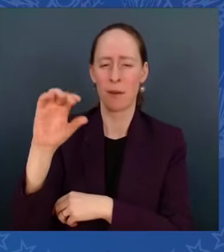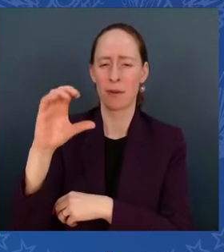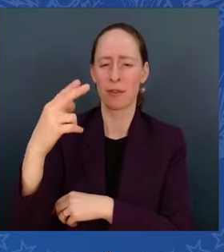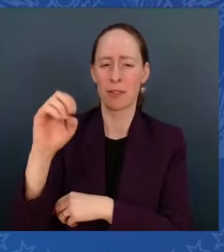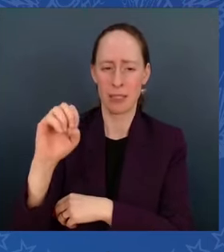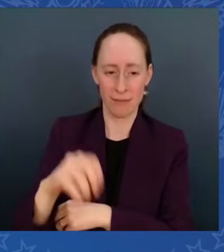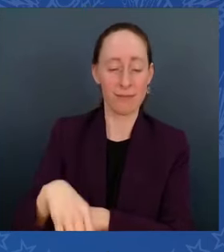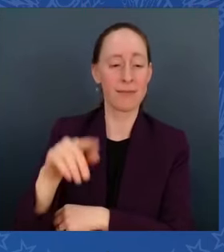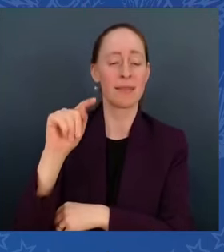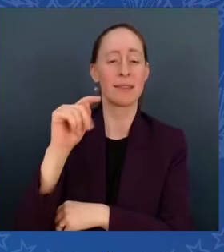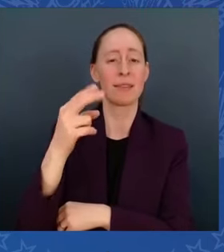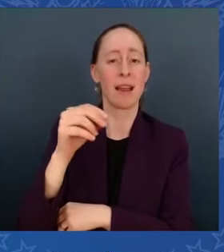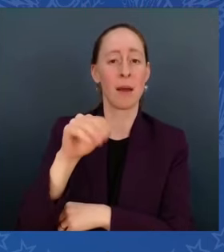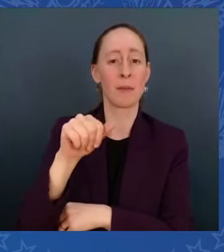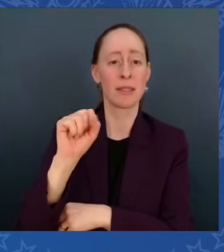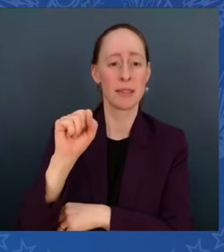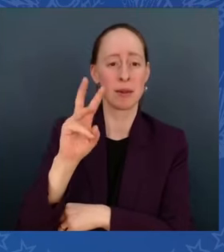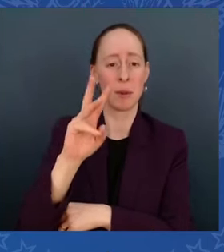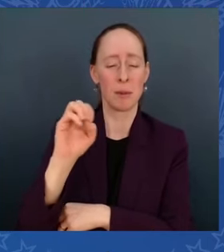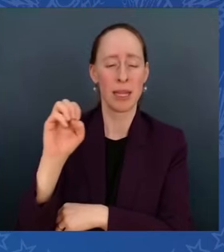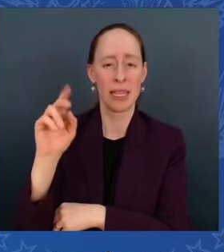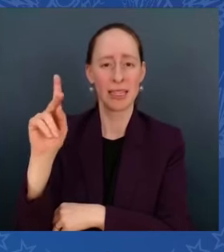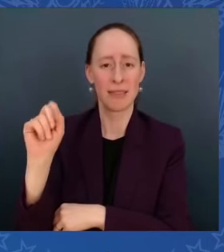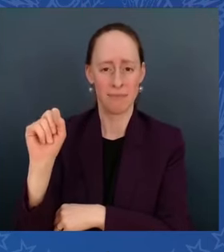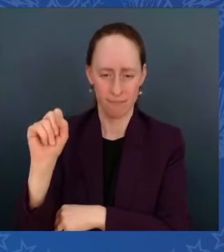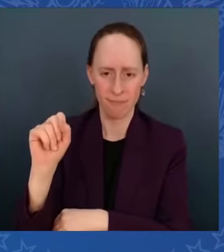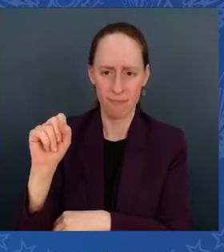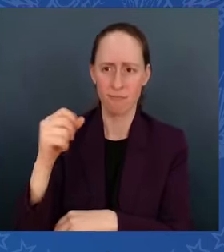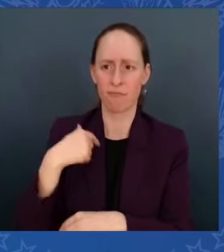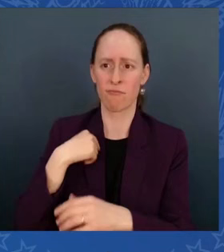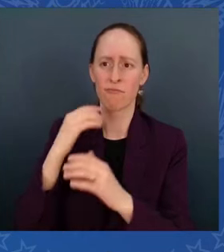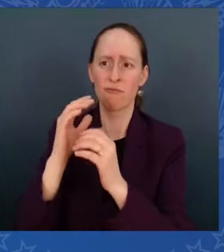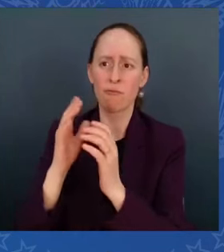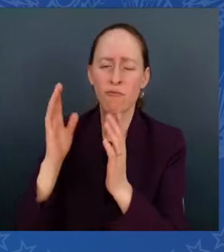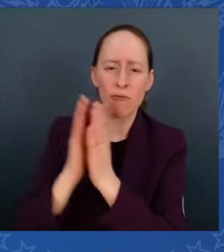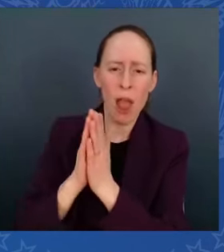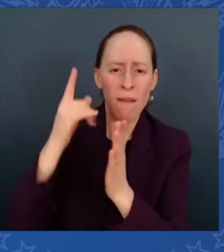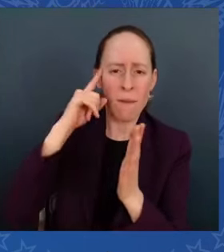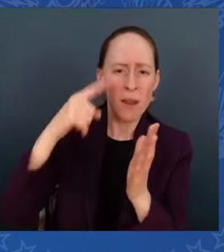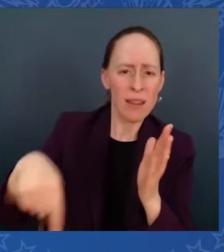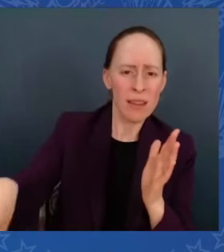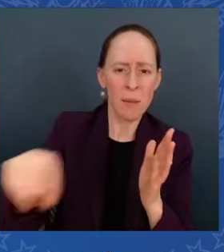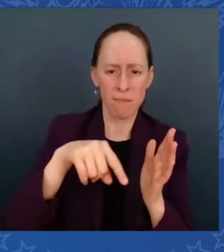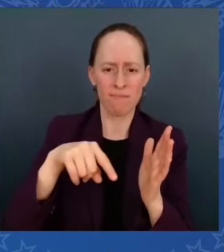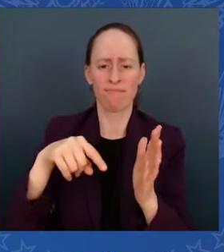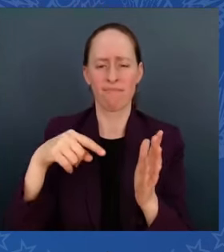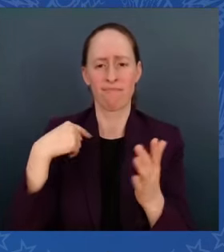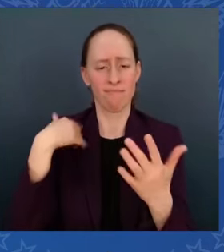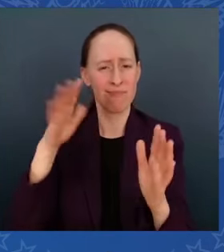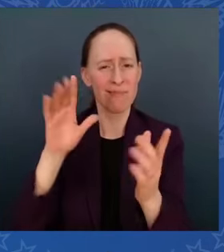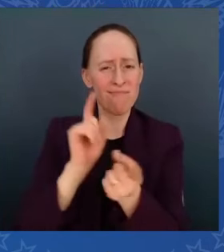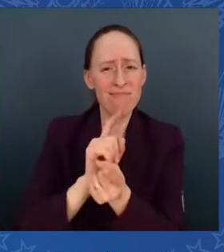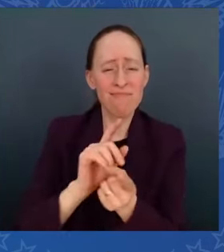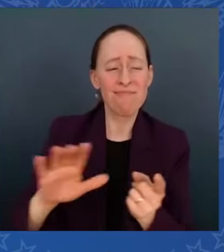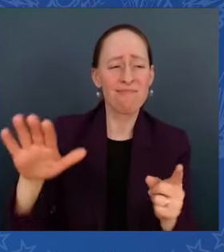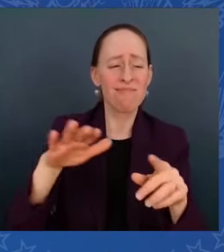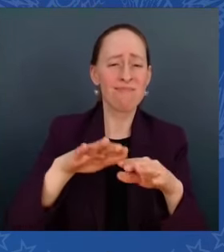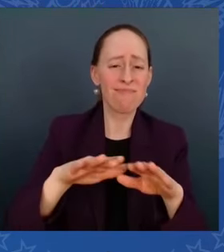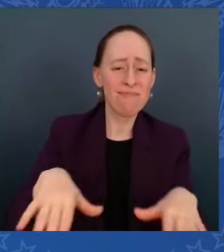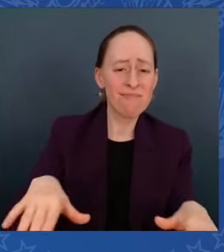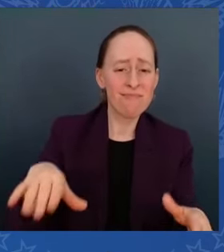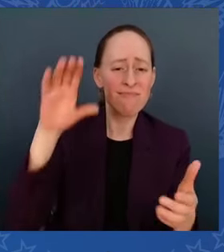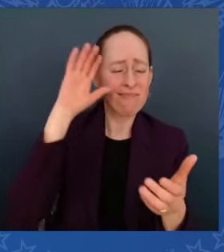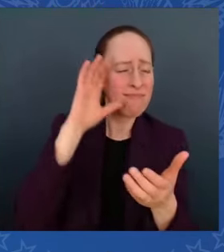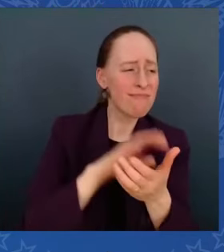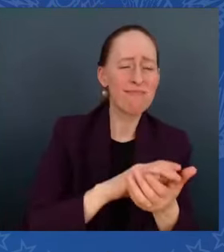the loved ones and those left behind. They met their children, their husbands, wives, their wives and their mothers and fathers. We